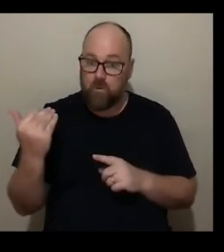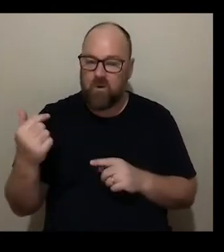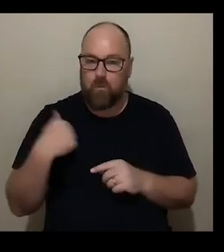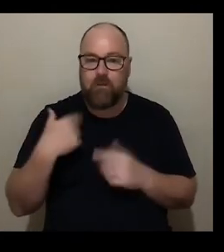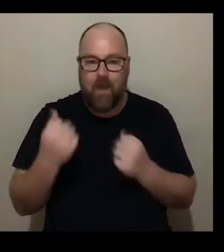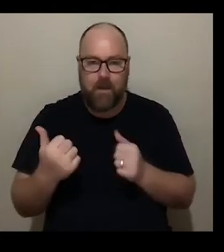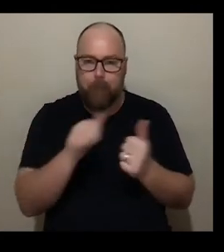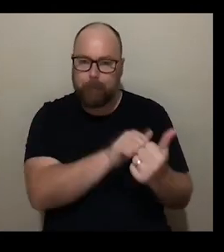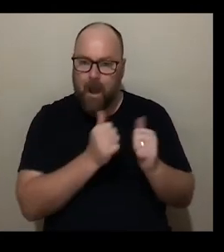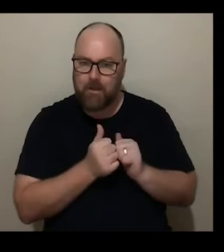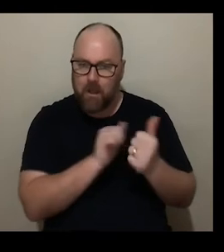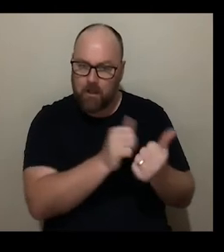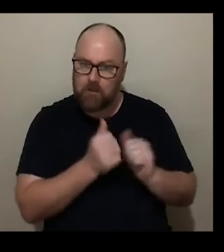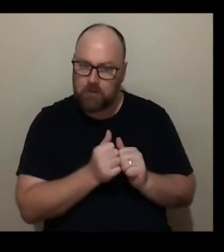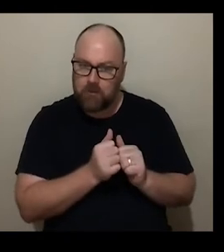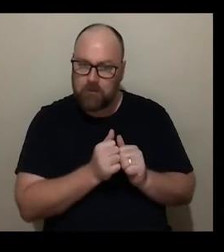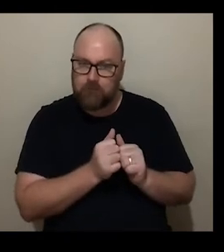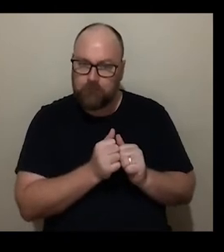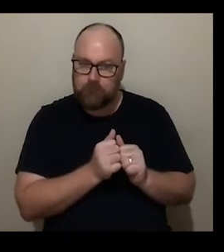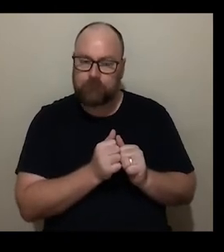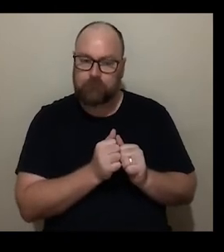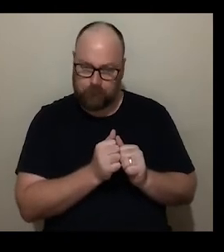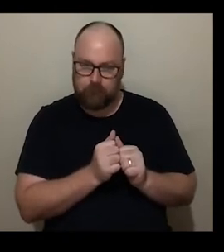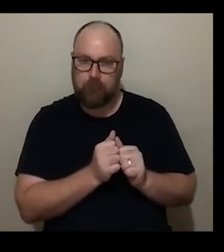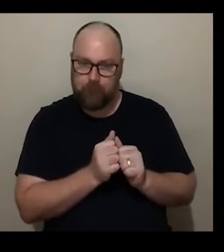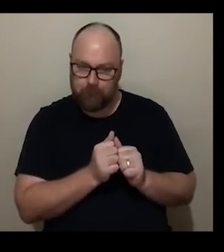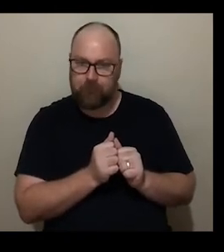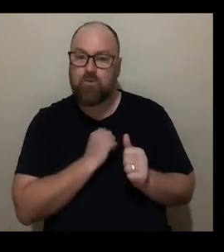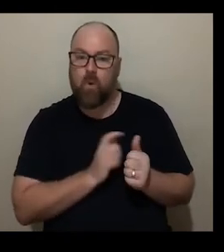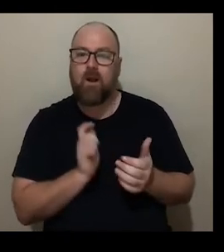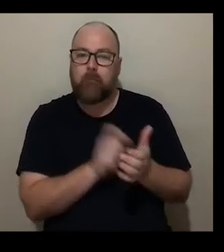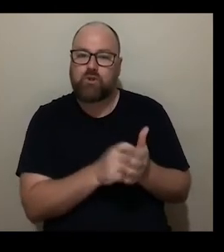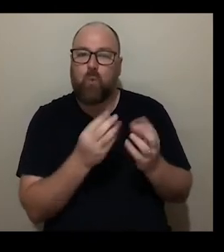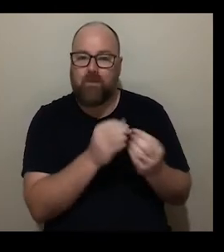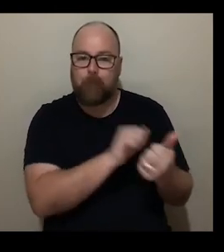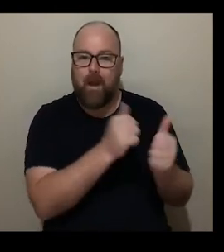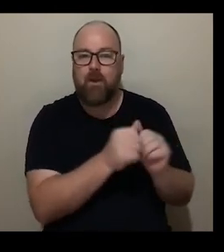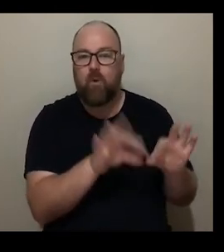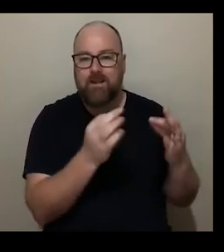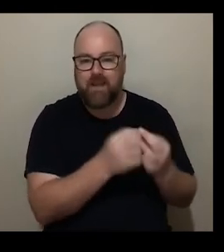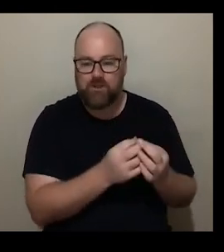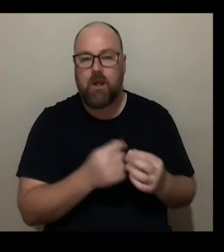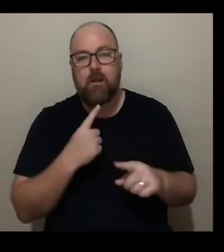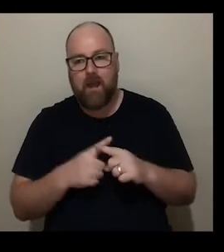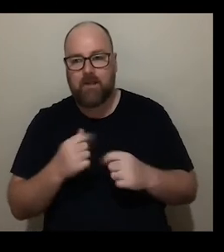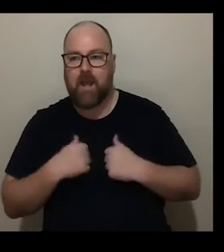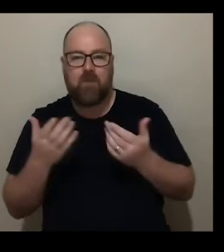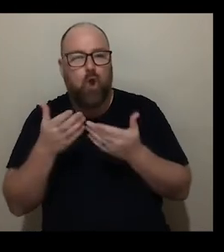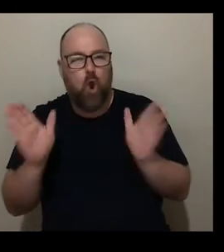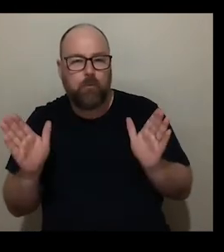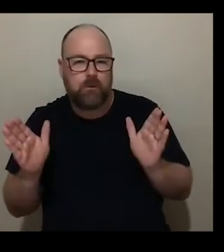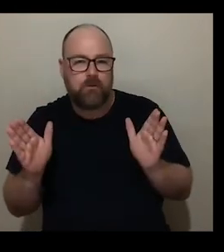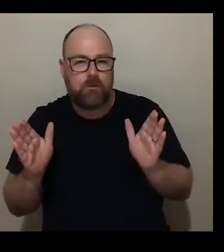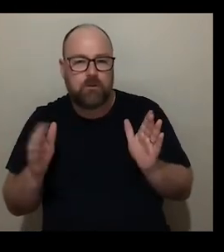we've had partner awards as we call them so commission opportunities with partner organizations mixed in with a kind of open